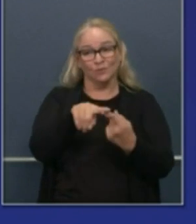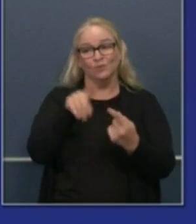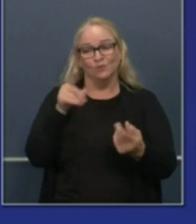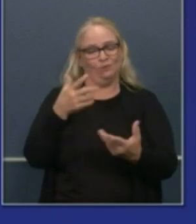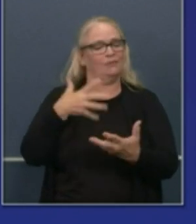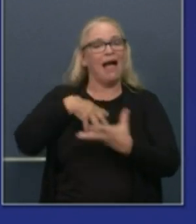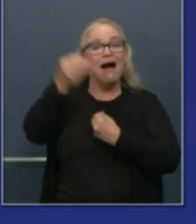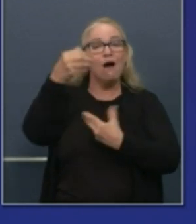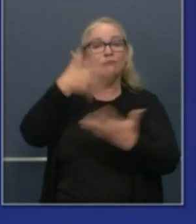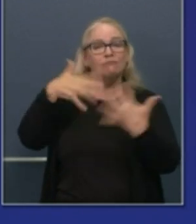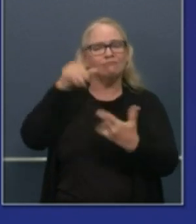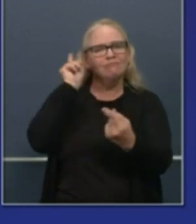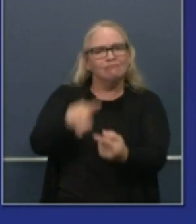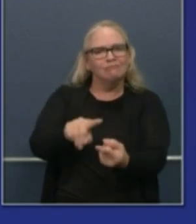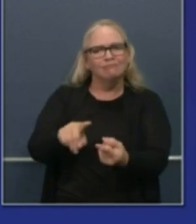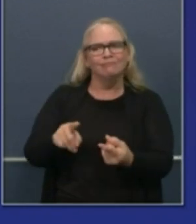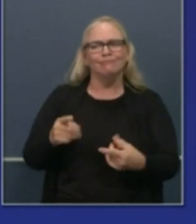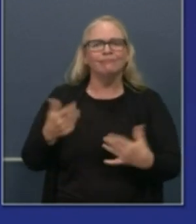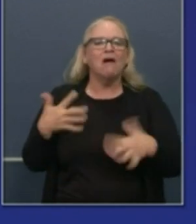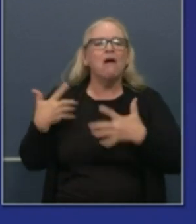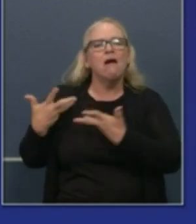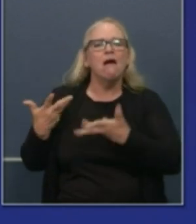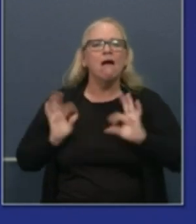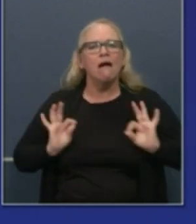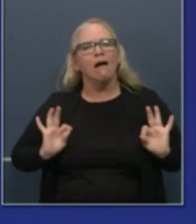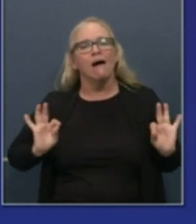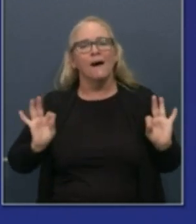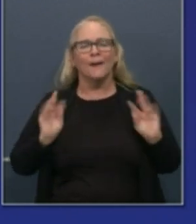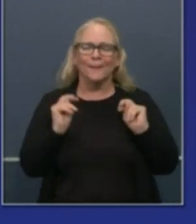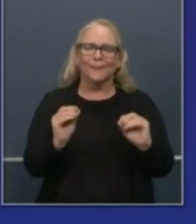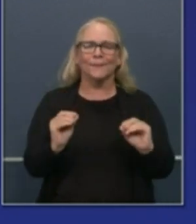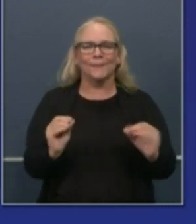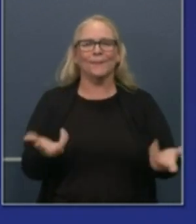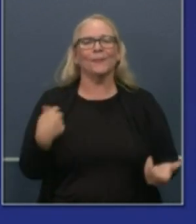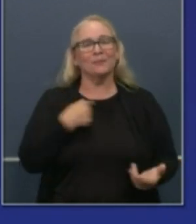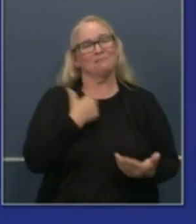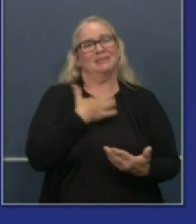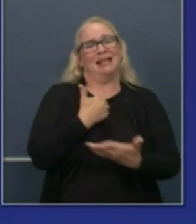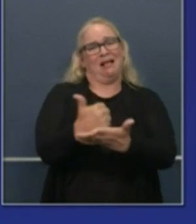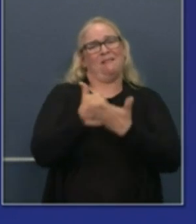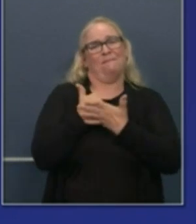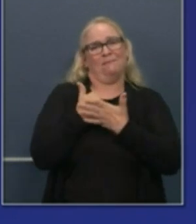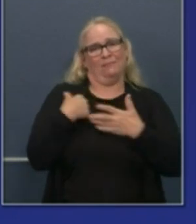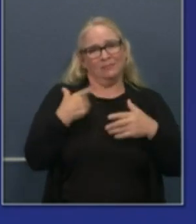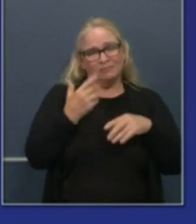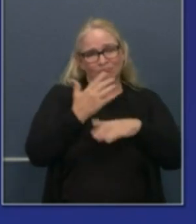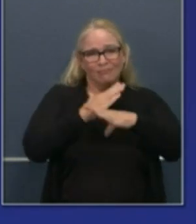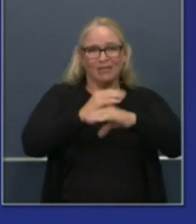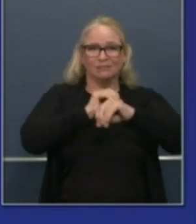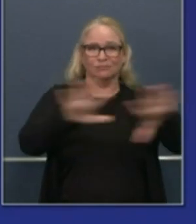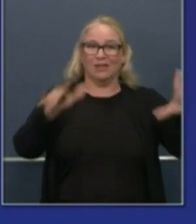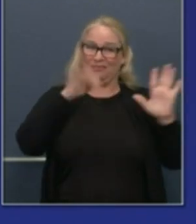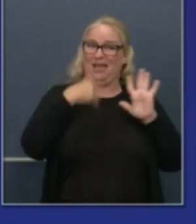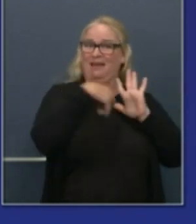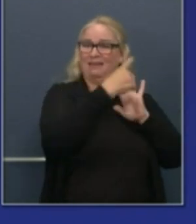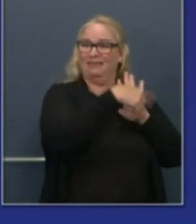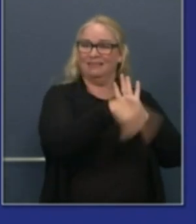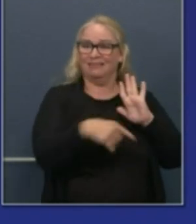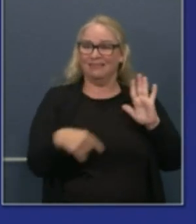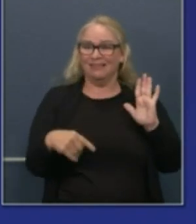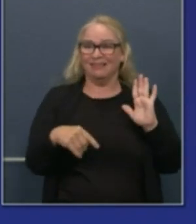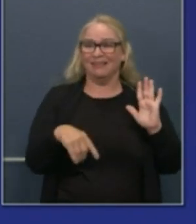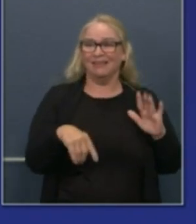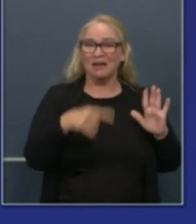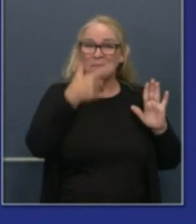modifying our activities to help us mitigate the spread. In many of these counties and I highlighted Placer County, Napa County